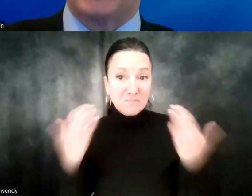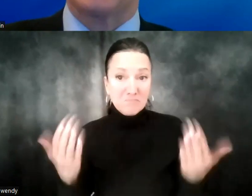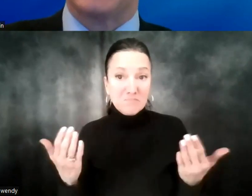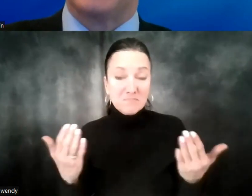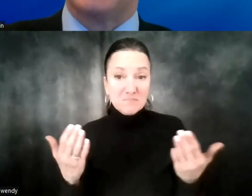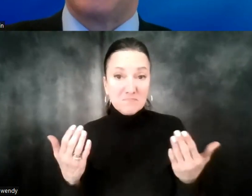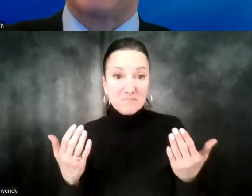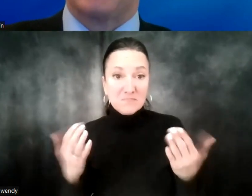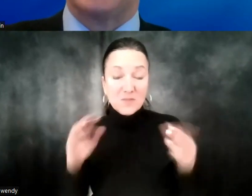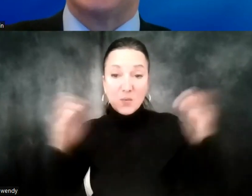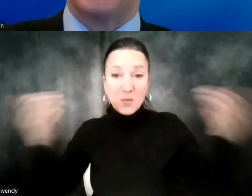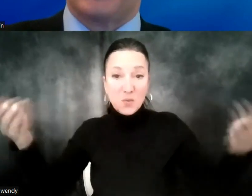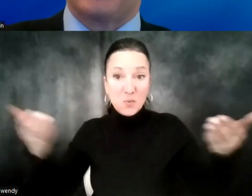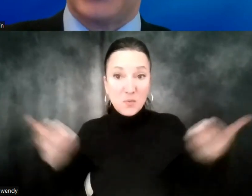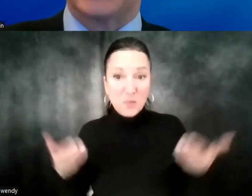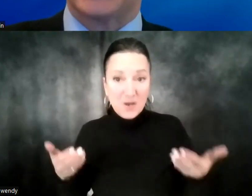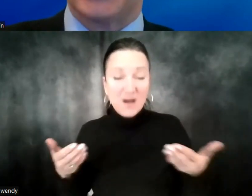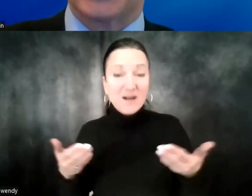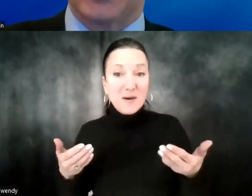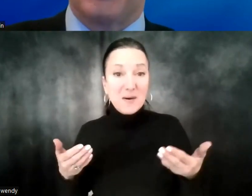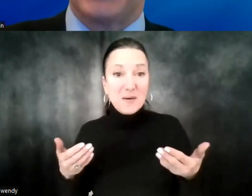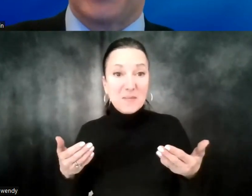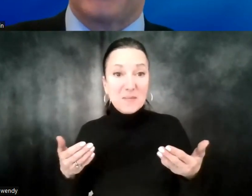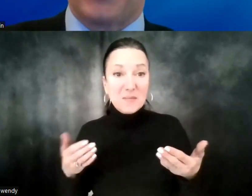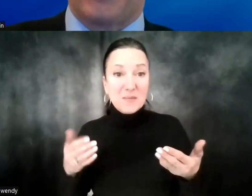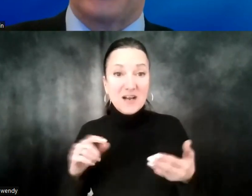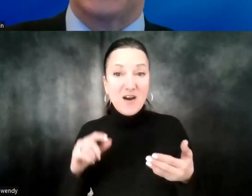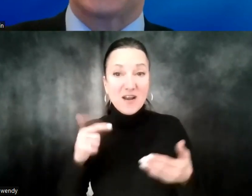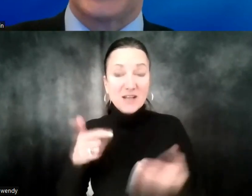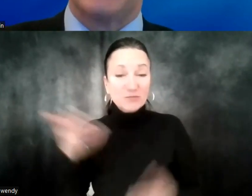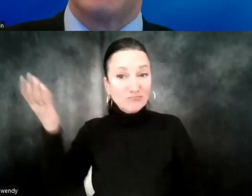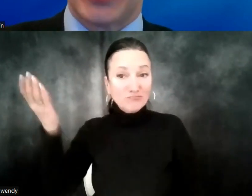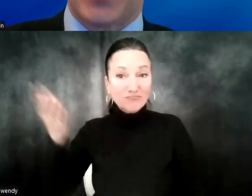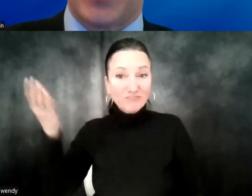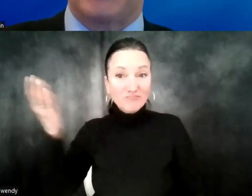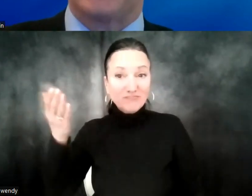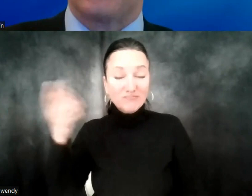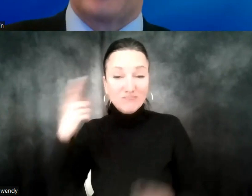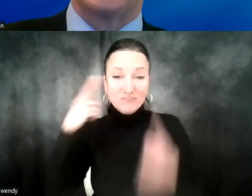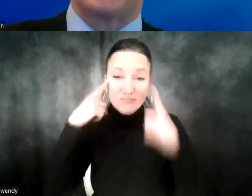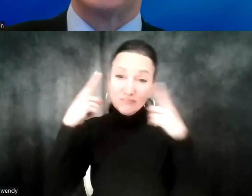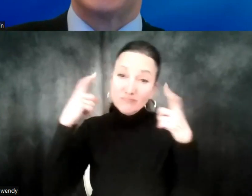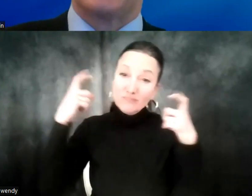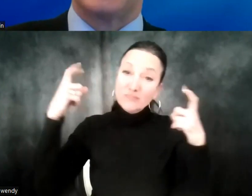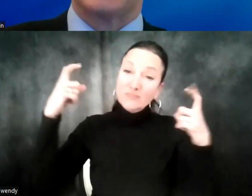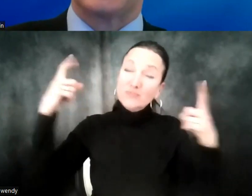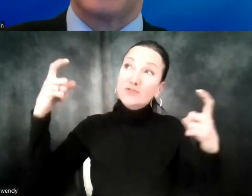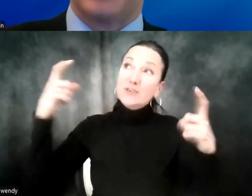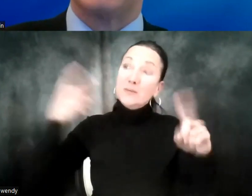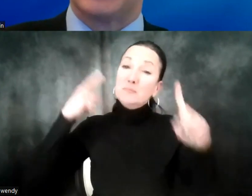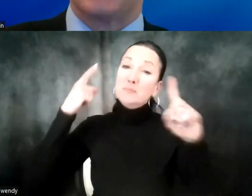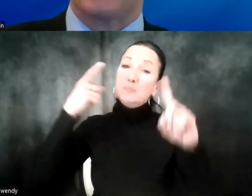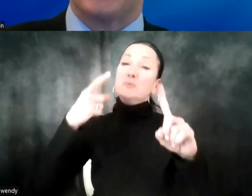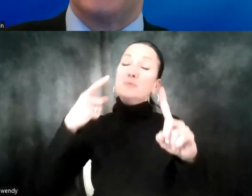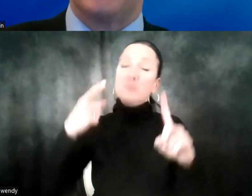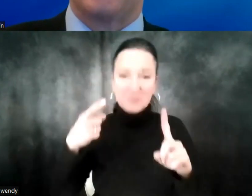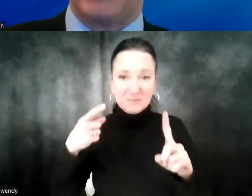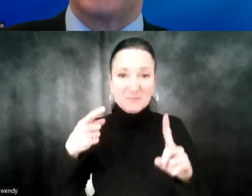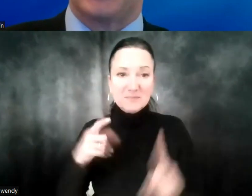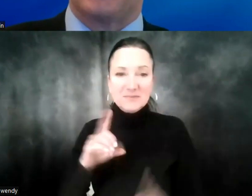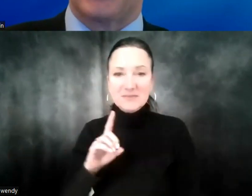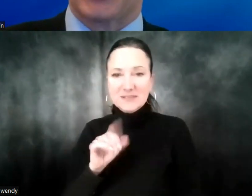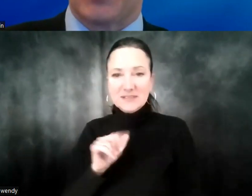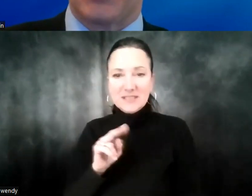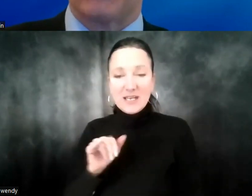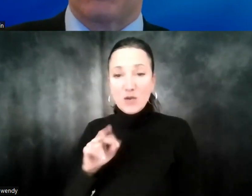Welcome in everyone to our next installment of our dream job webinar series. I'm Danny Rubin,